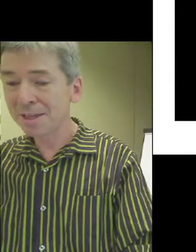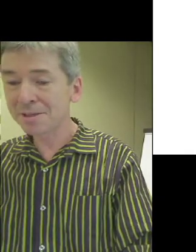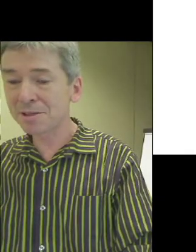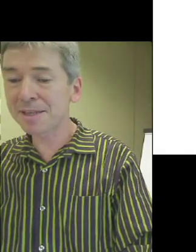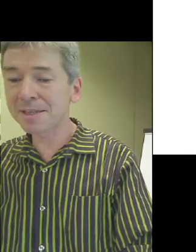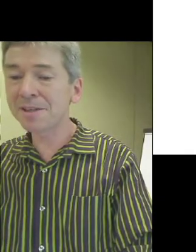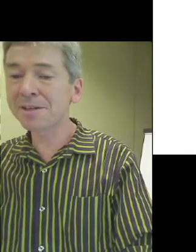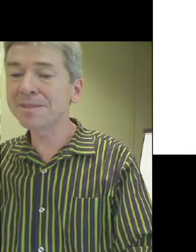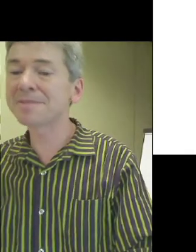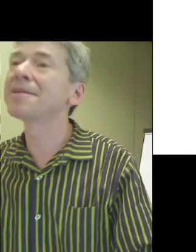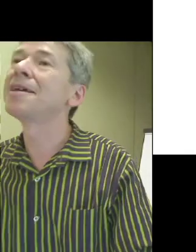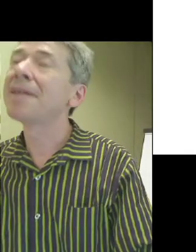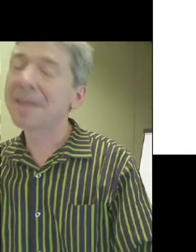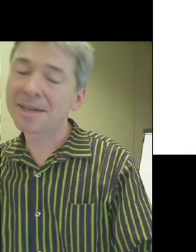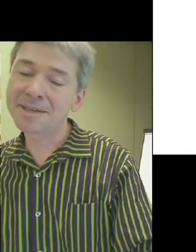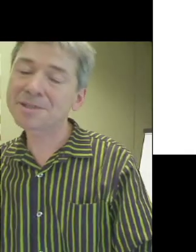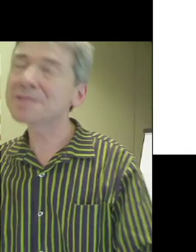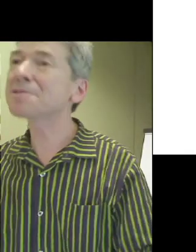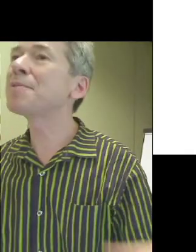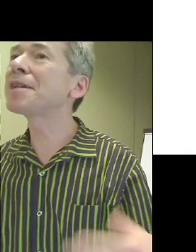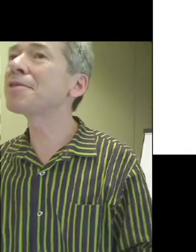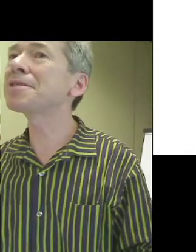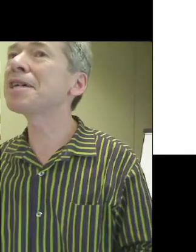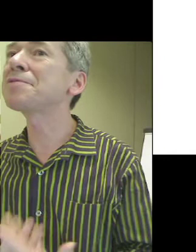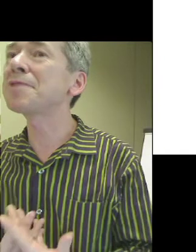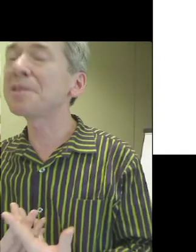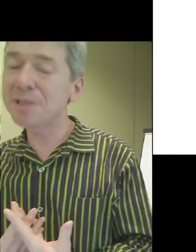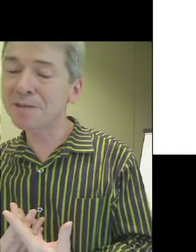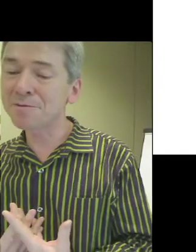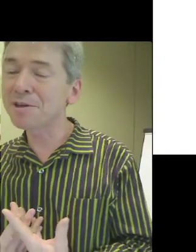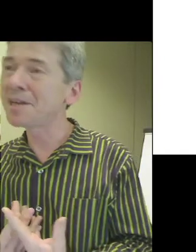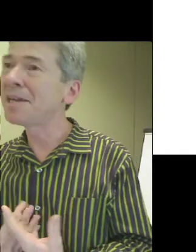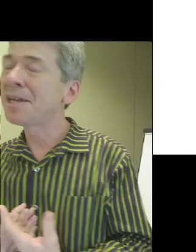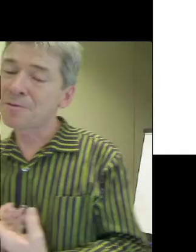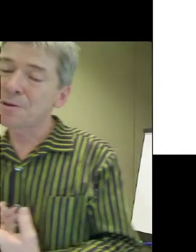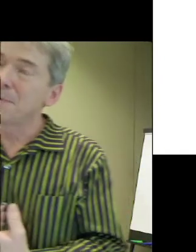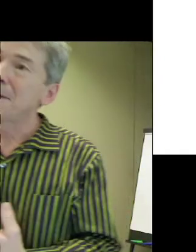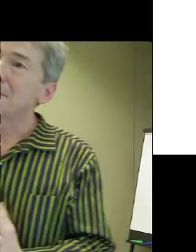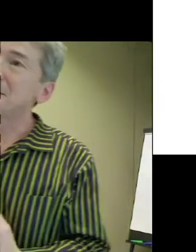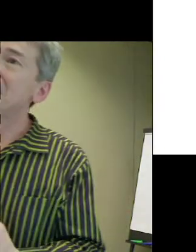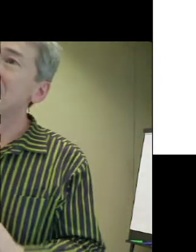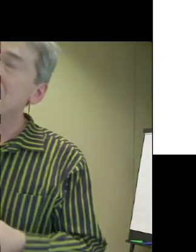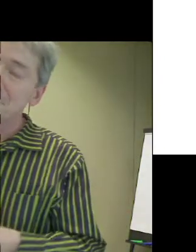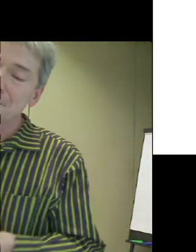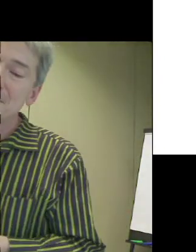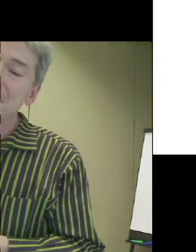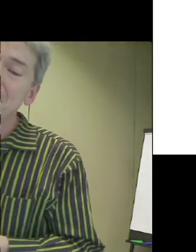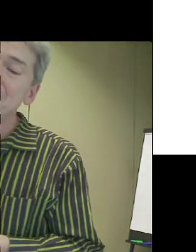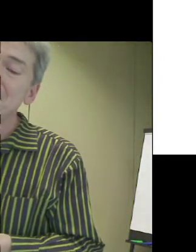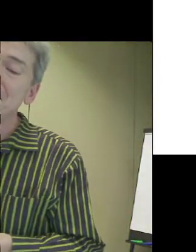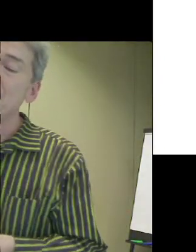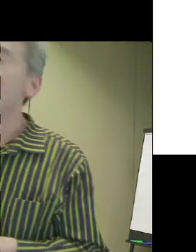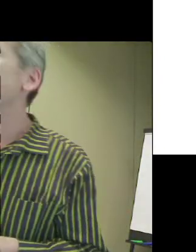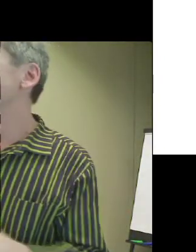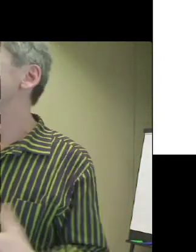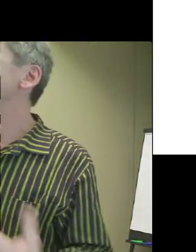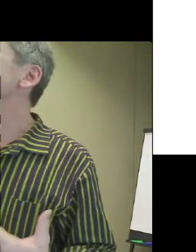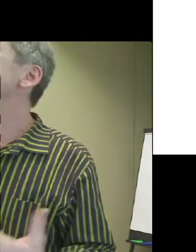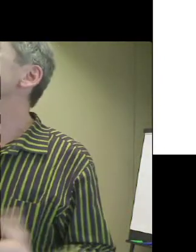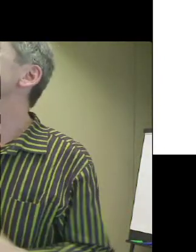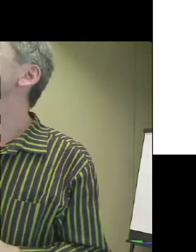15 to 20 years. And just to remind ourselves with a metaphor from the analogue physical world,